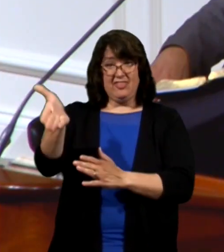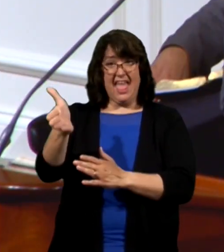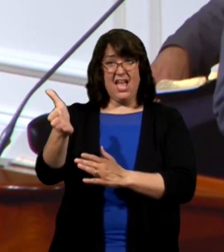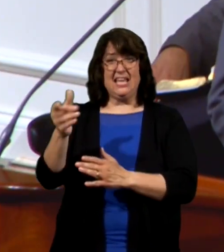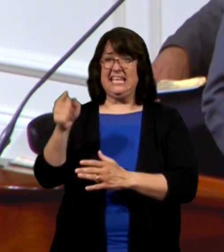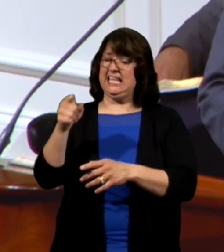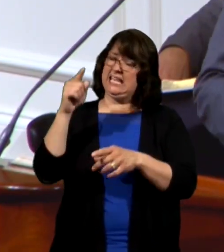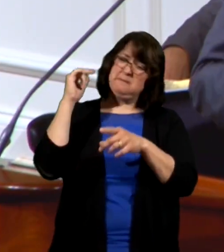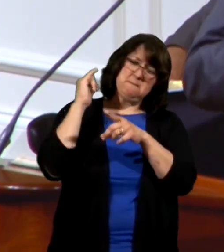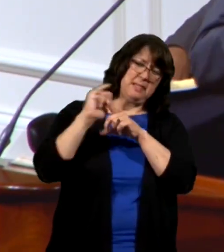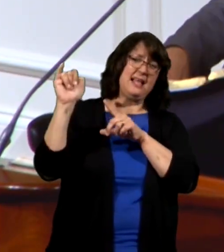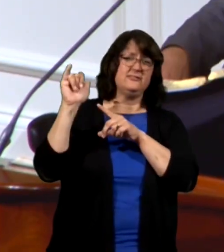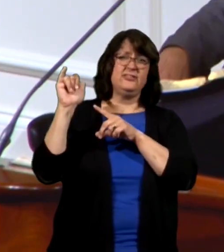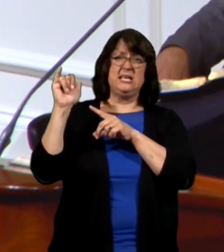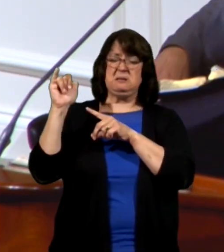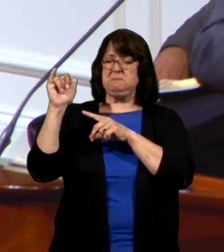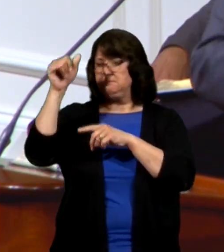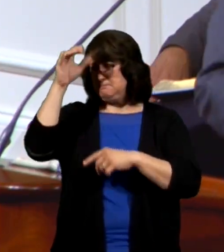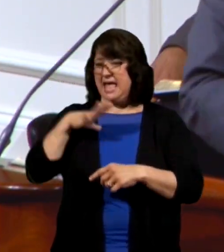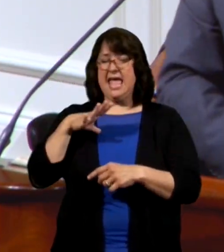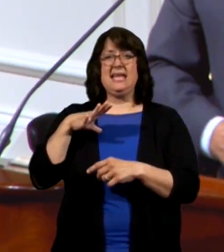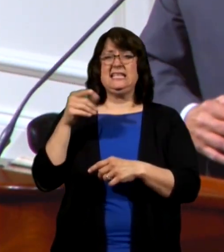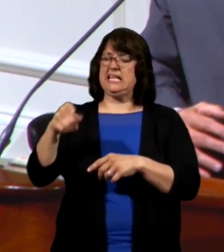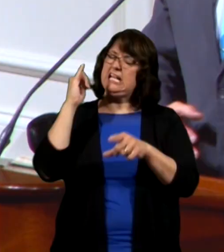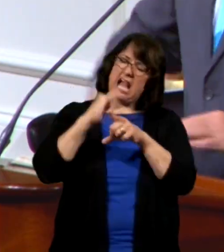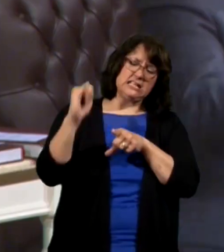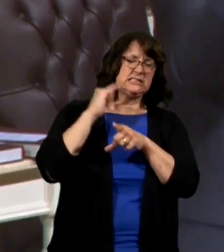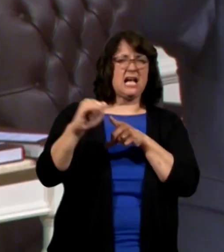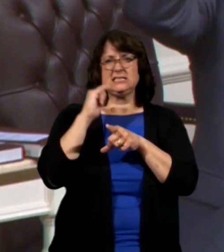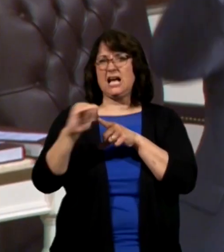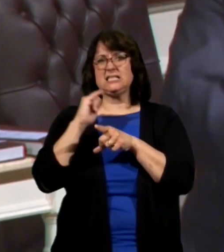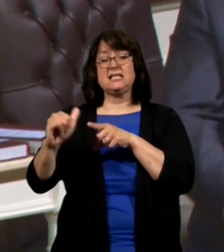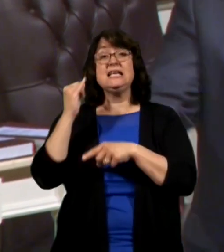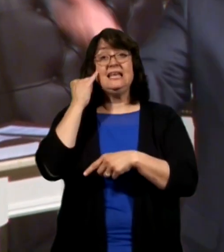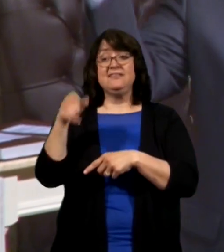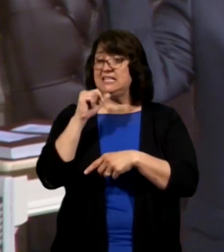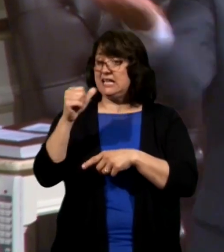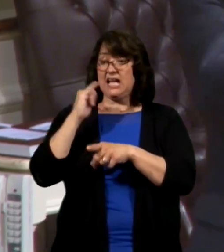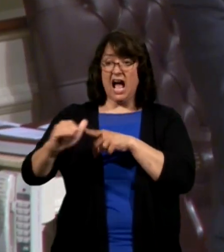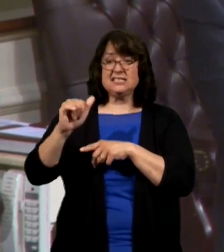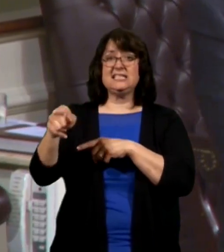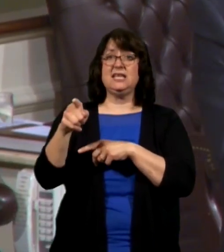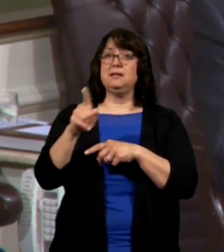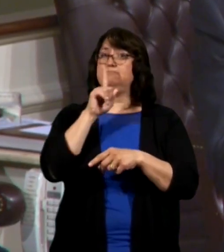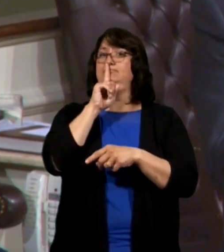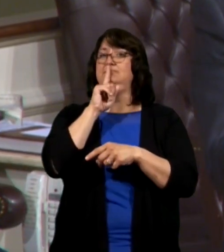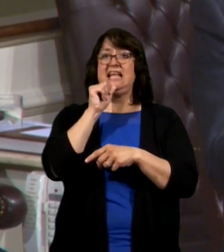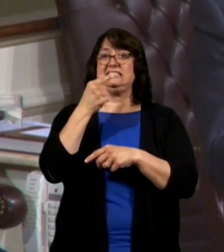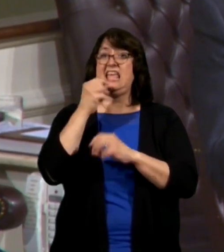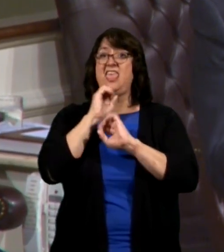a blasphemous man he cusses and cusses if he didn't cuss he'd be a mute